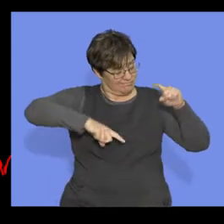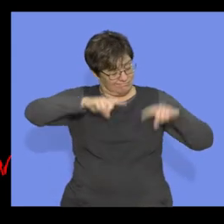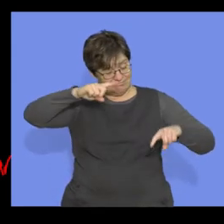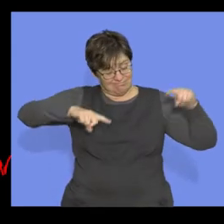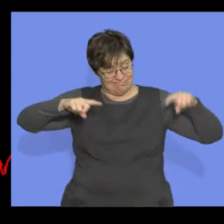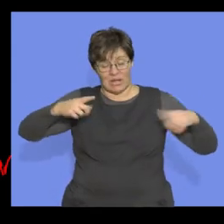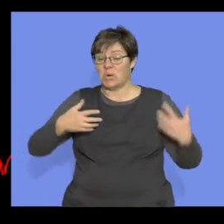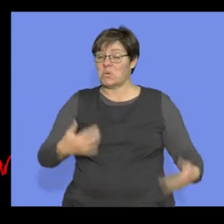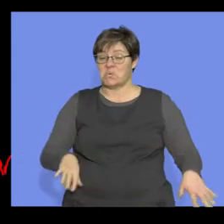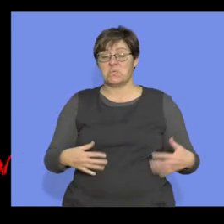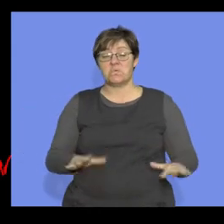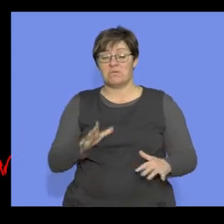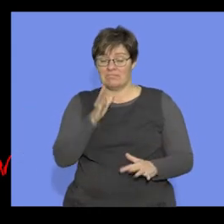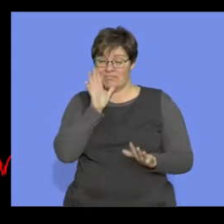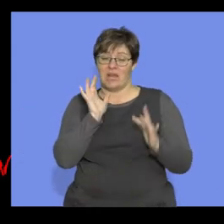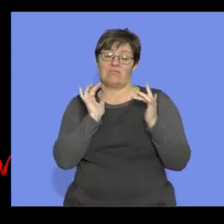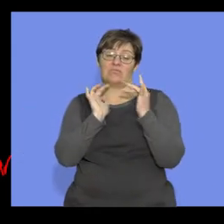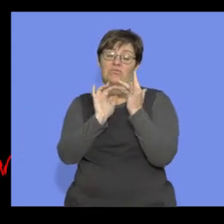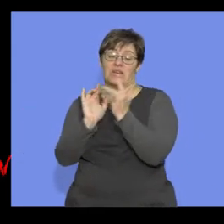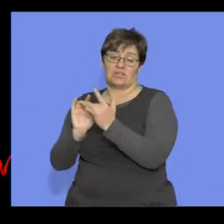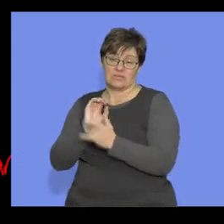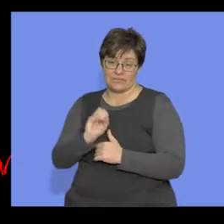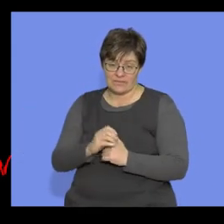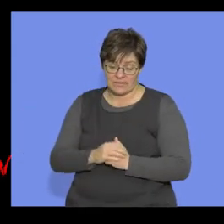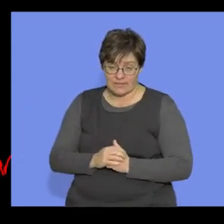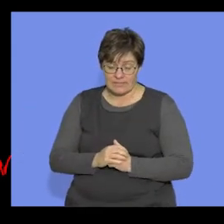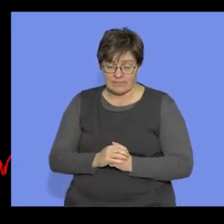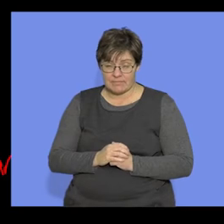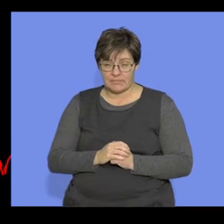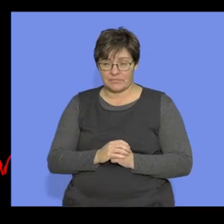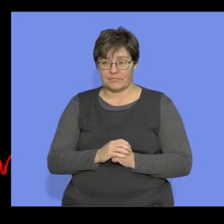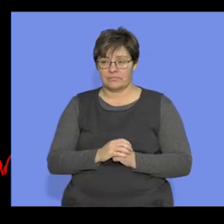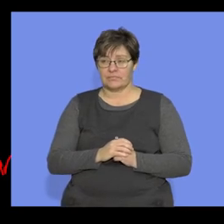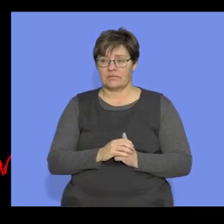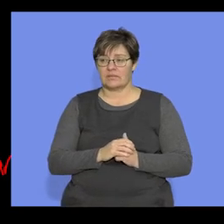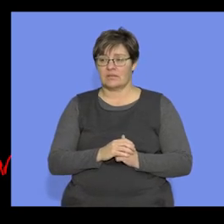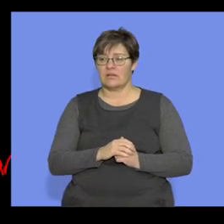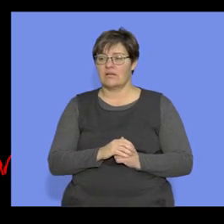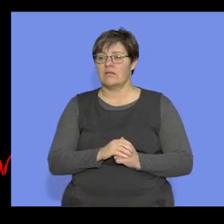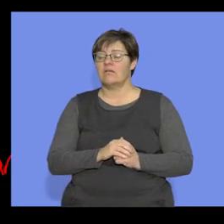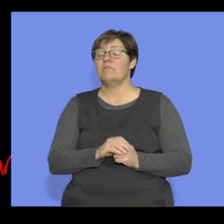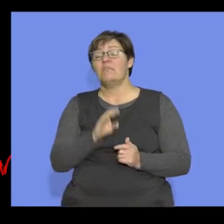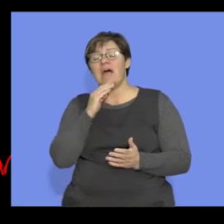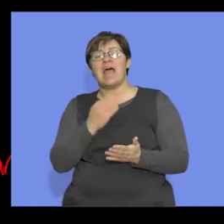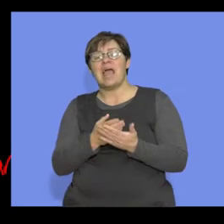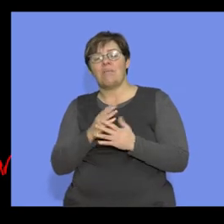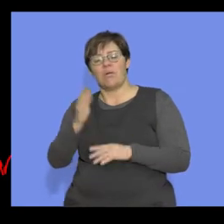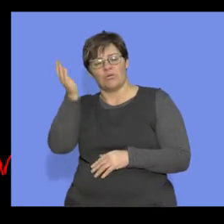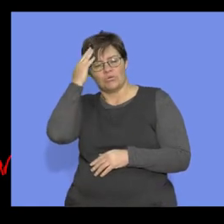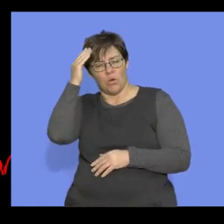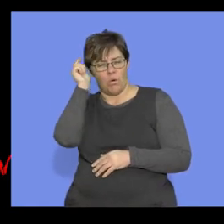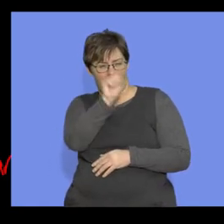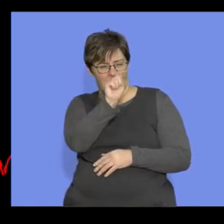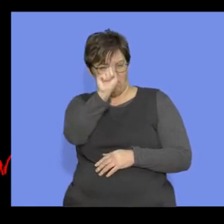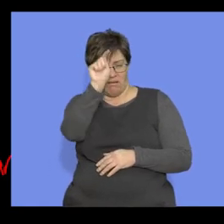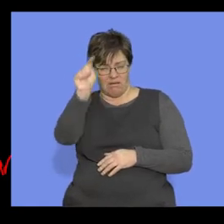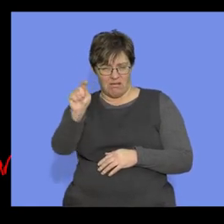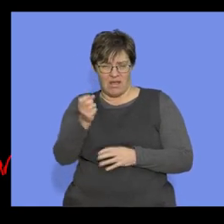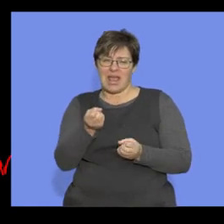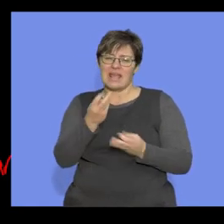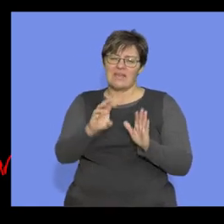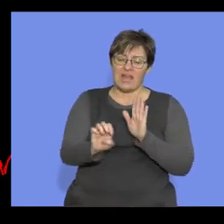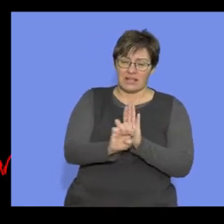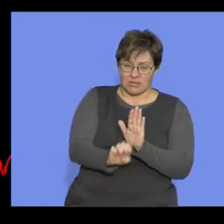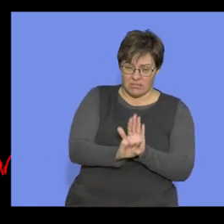has a really good, all right, connection over here. As I said, you need to be able to know these guys,